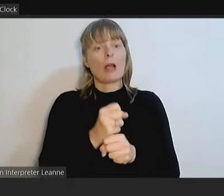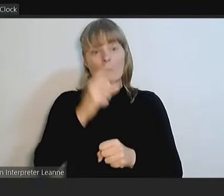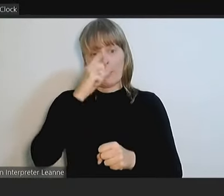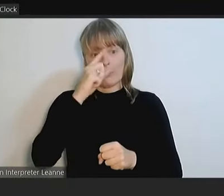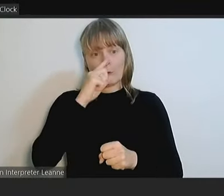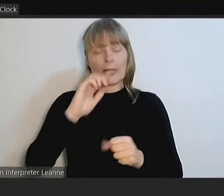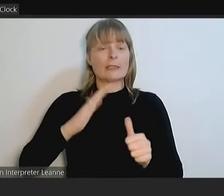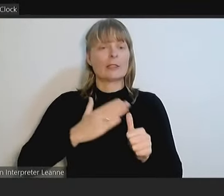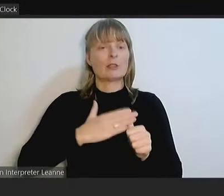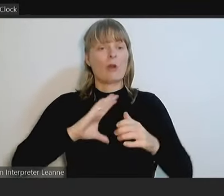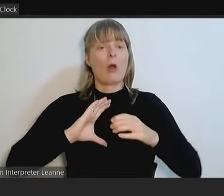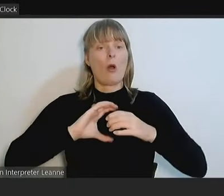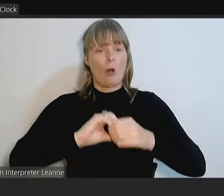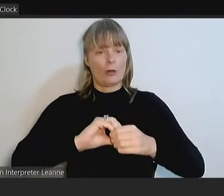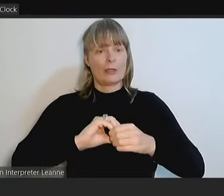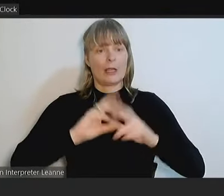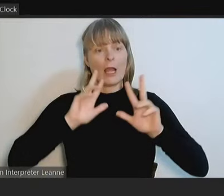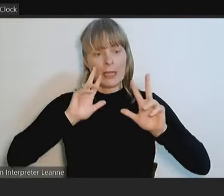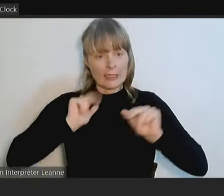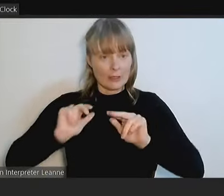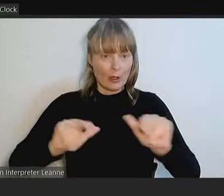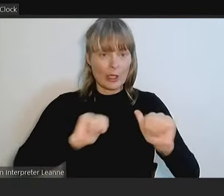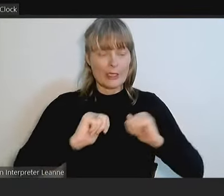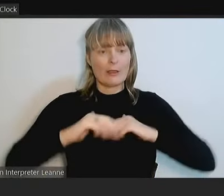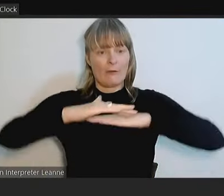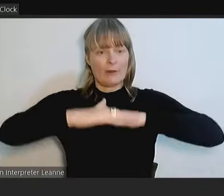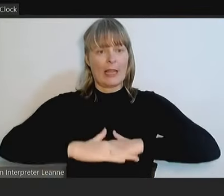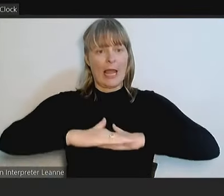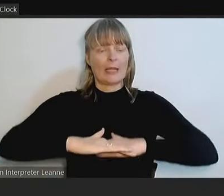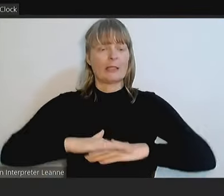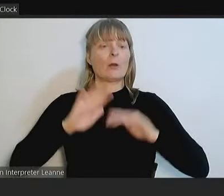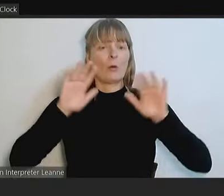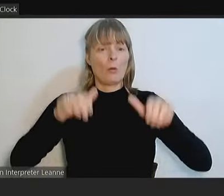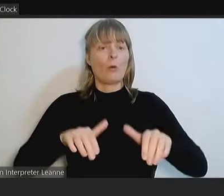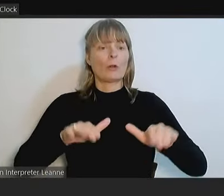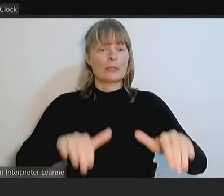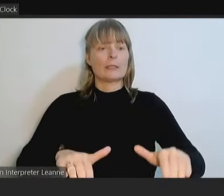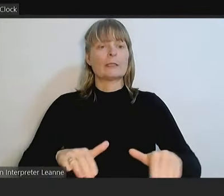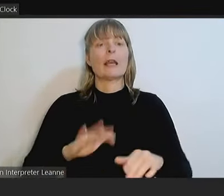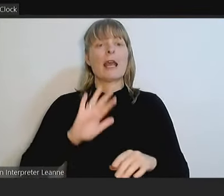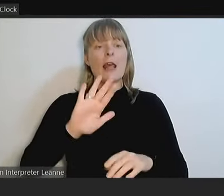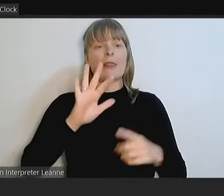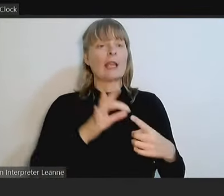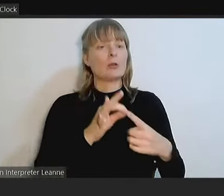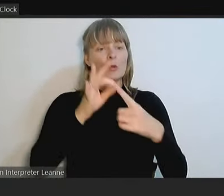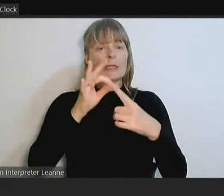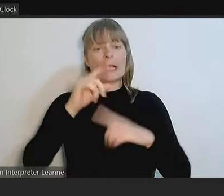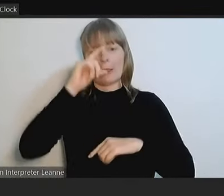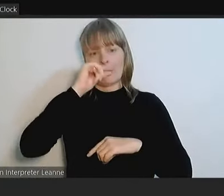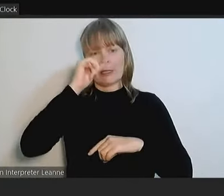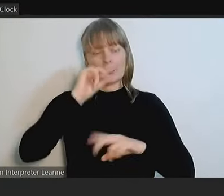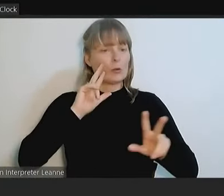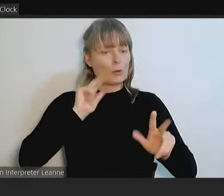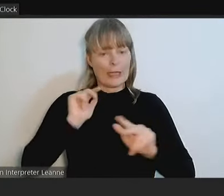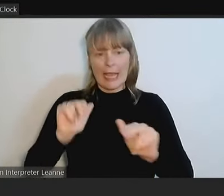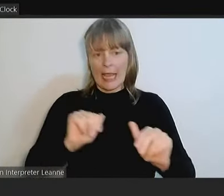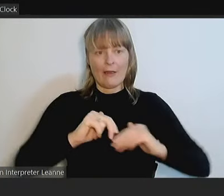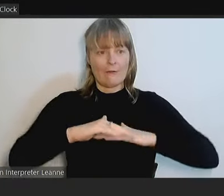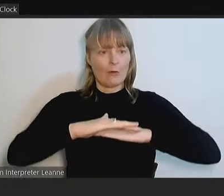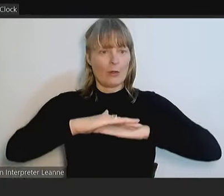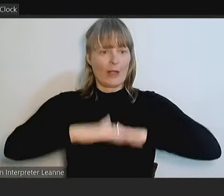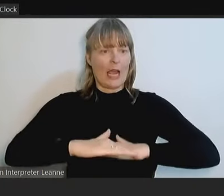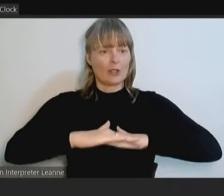and the original custodians of the land, waters and their unique ability to care for the country and deep spiritual